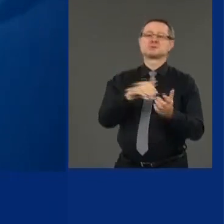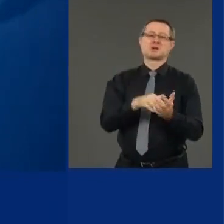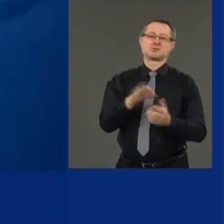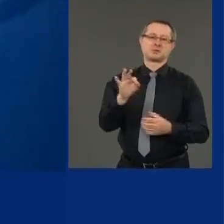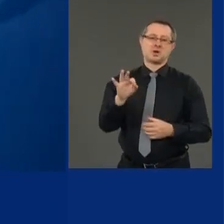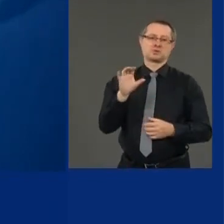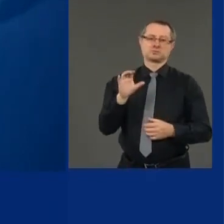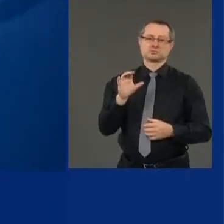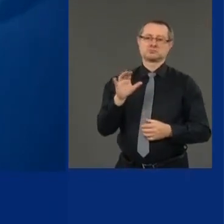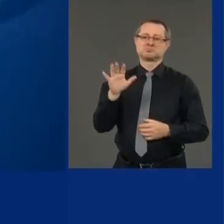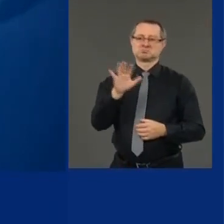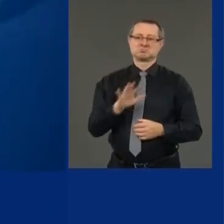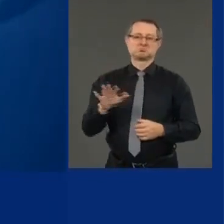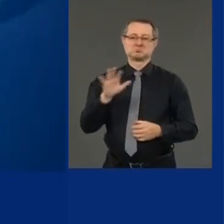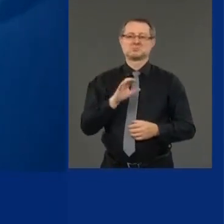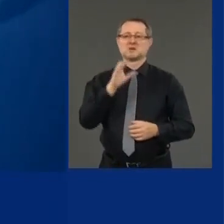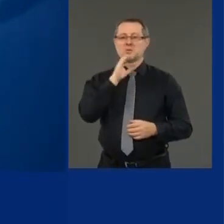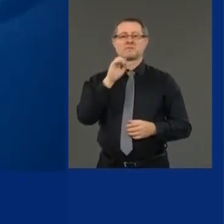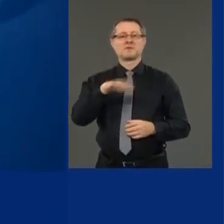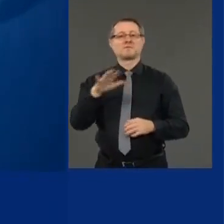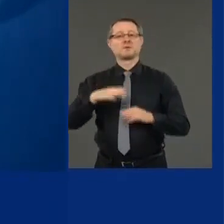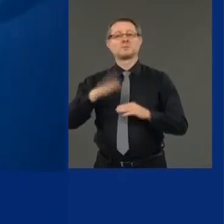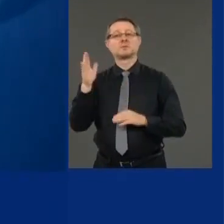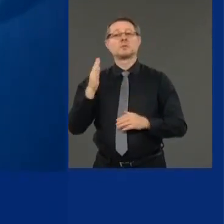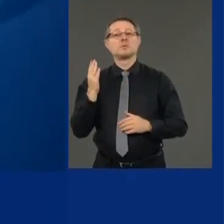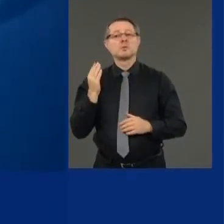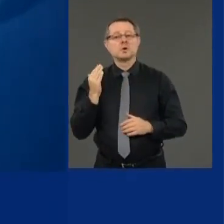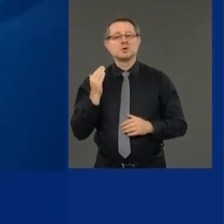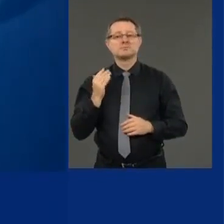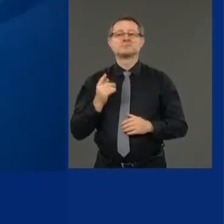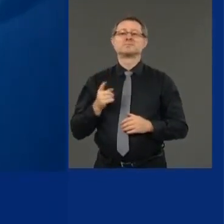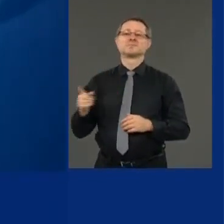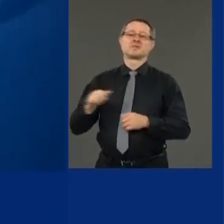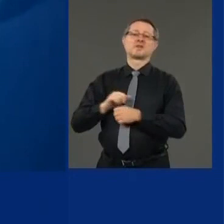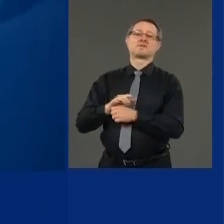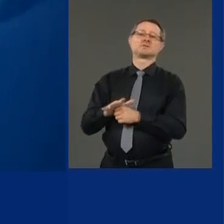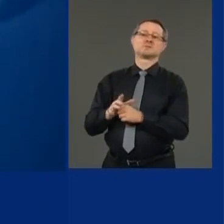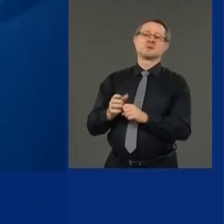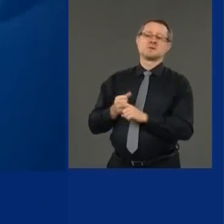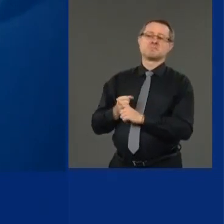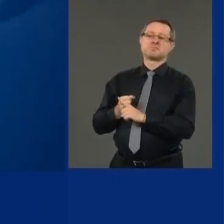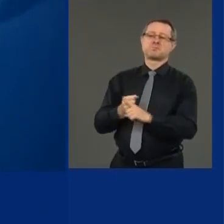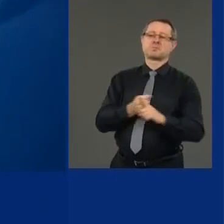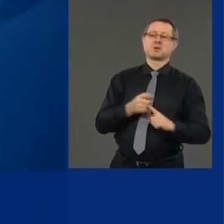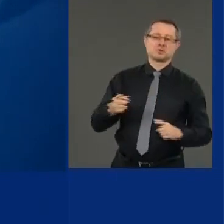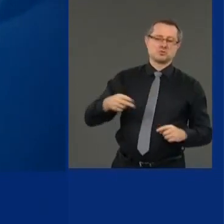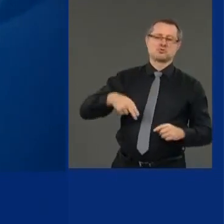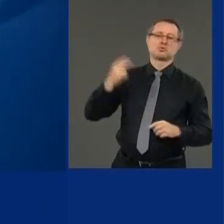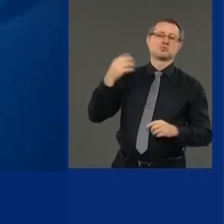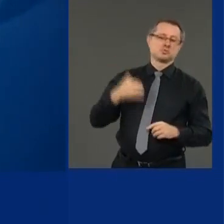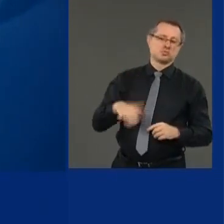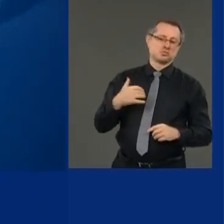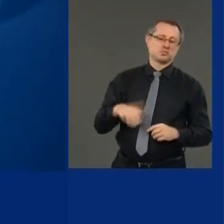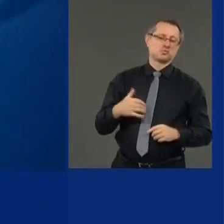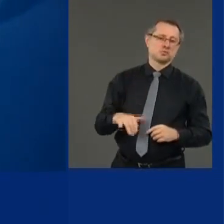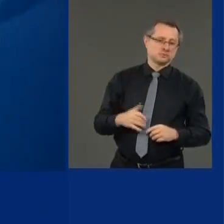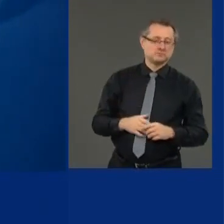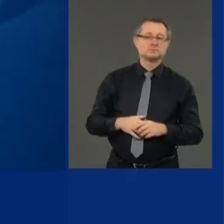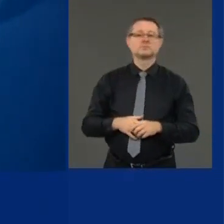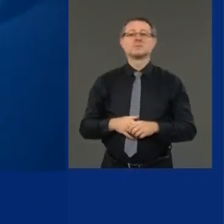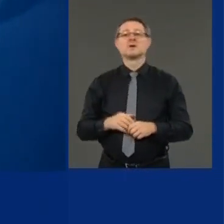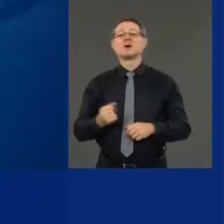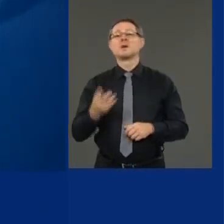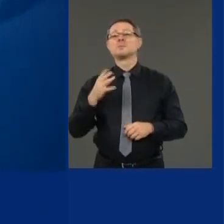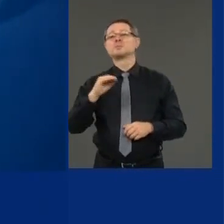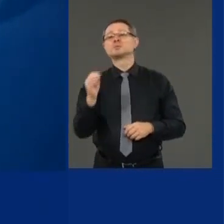Why 55 and over? Because COVID affects older people more. What was the percent positive? How many people?